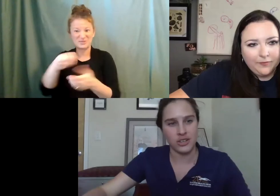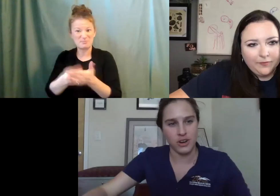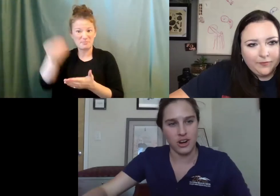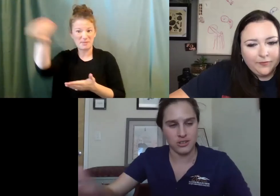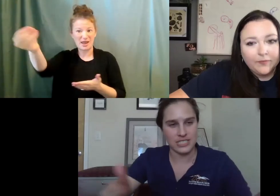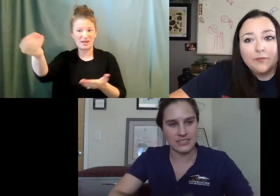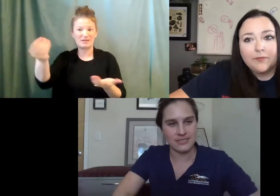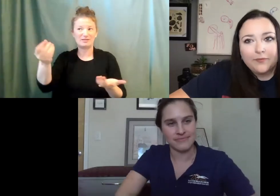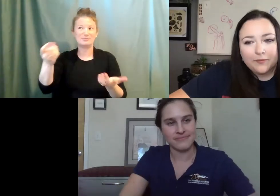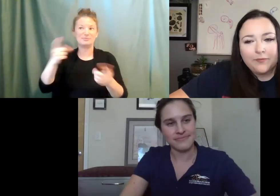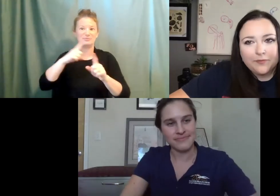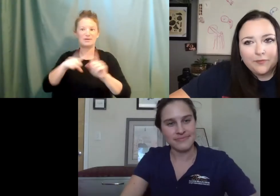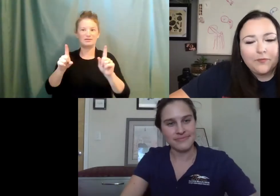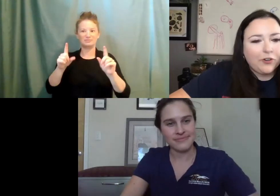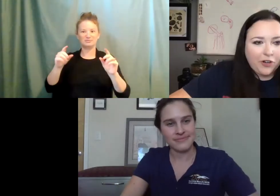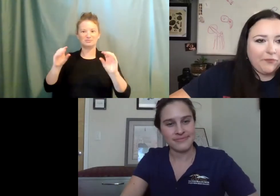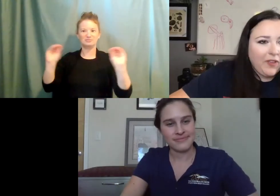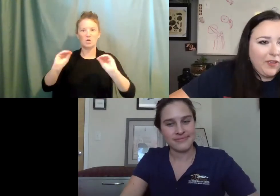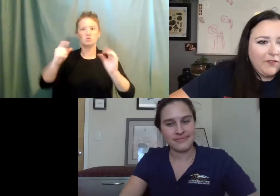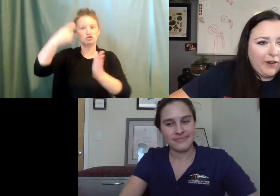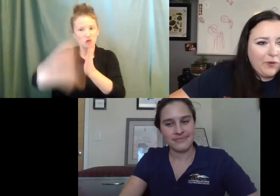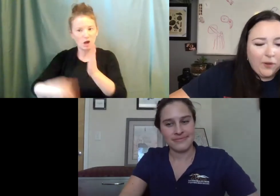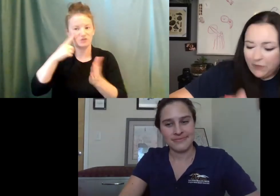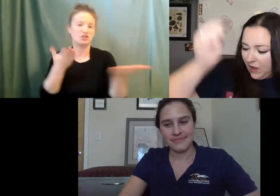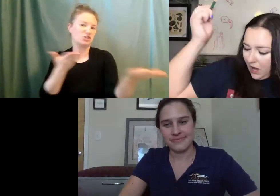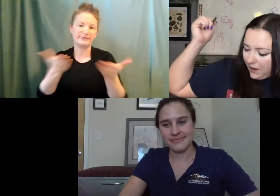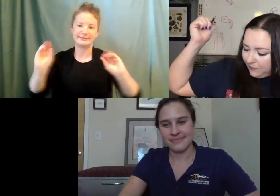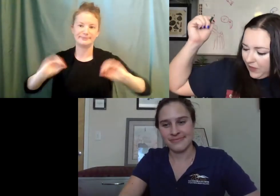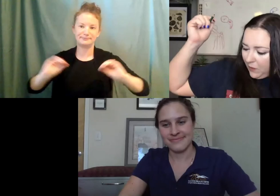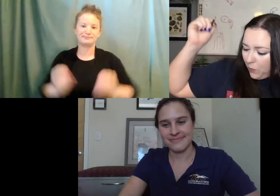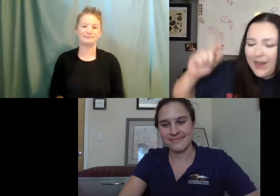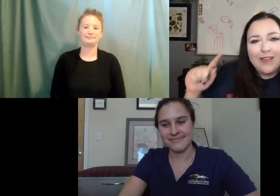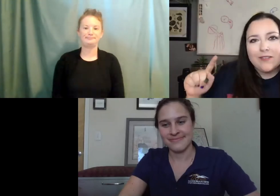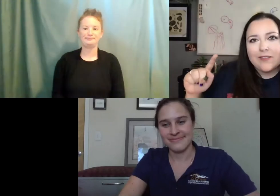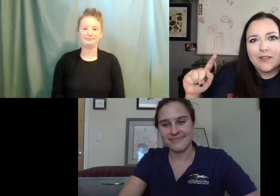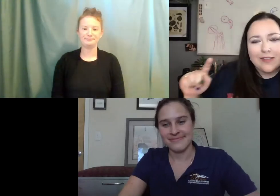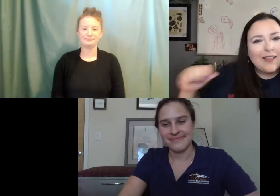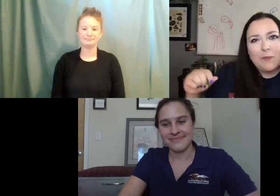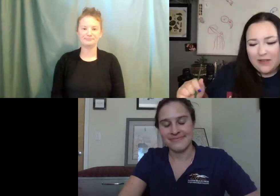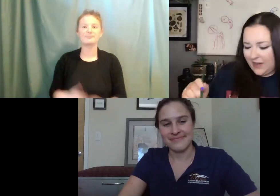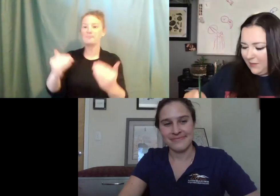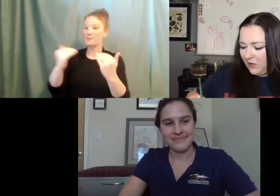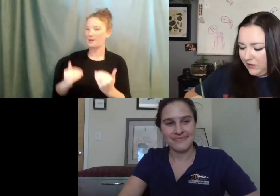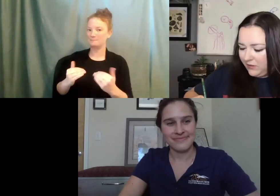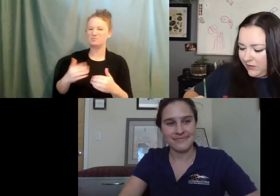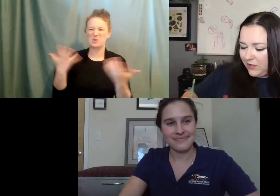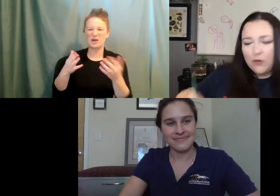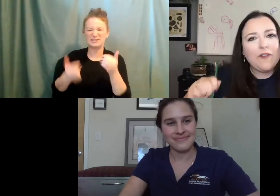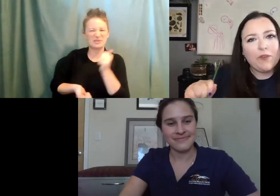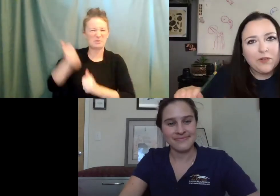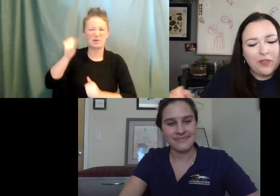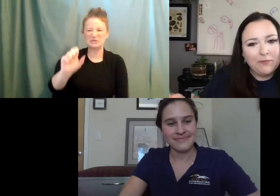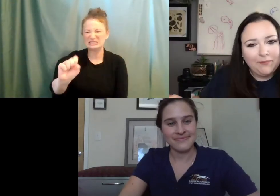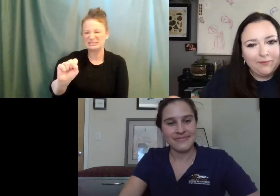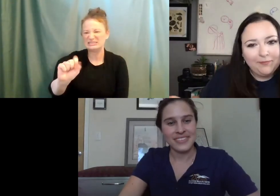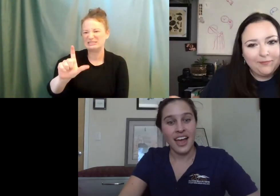not charging for our services. For sure. Very cool. Um, what is the slimiest animal you